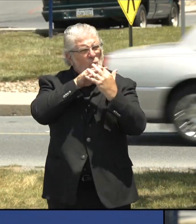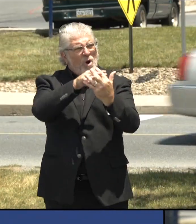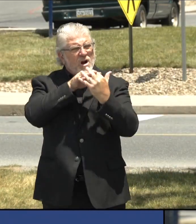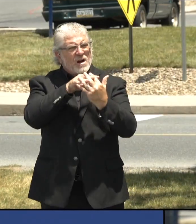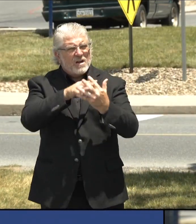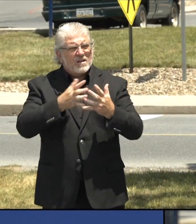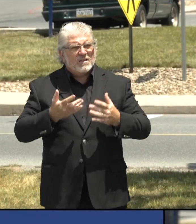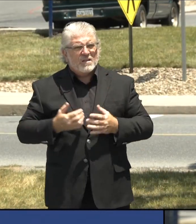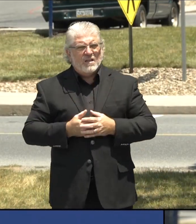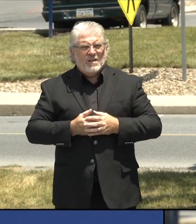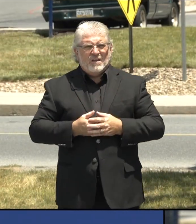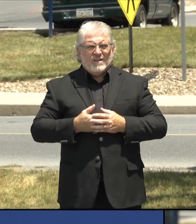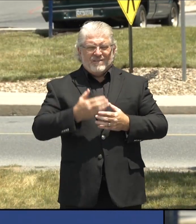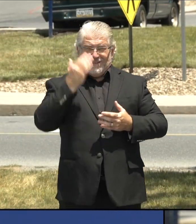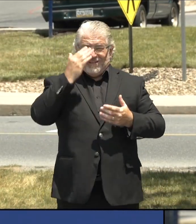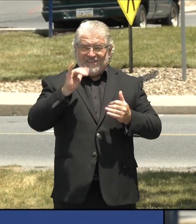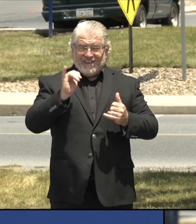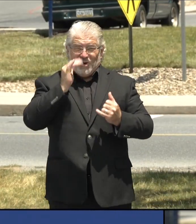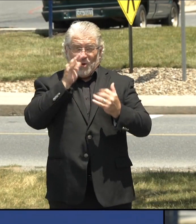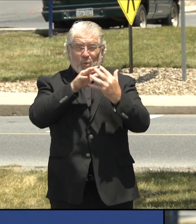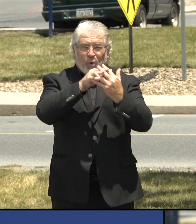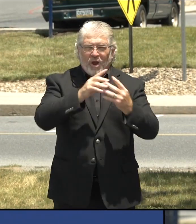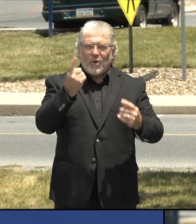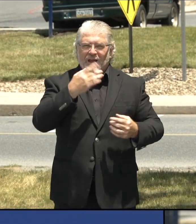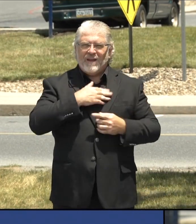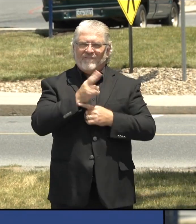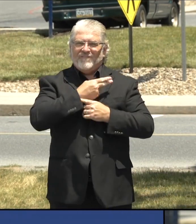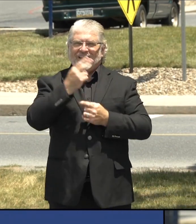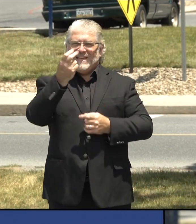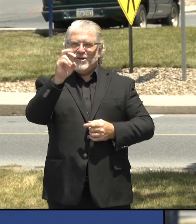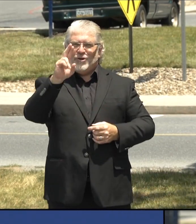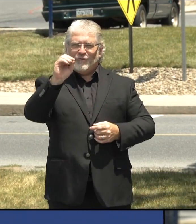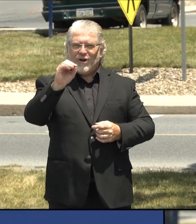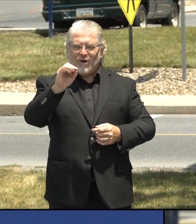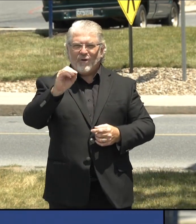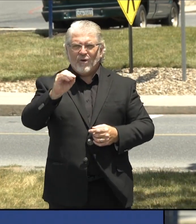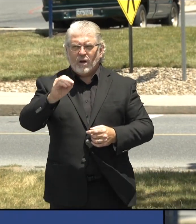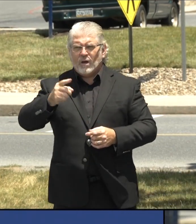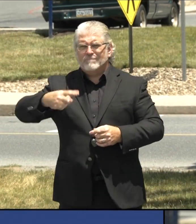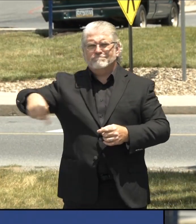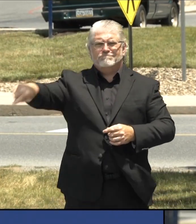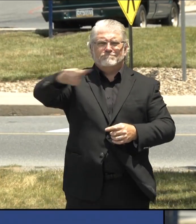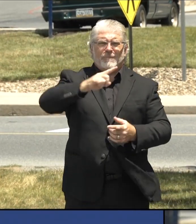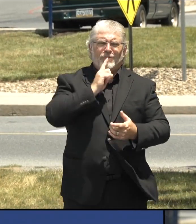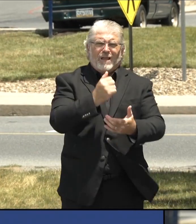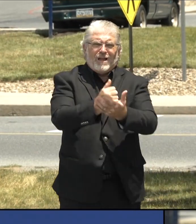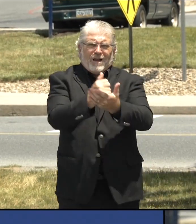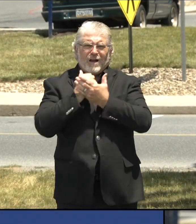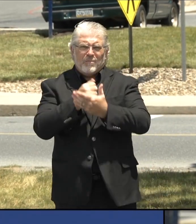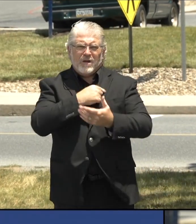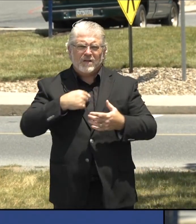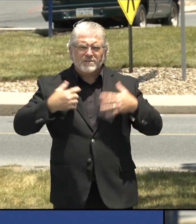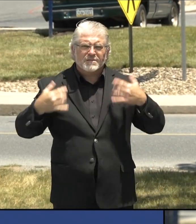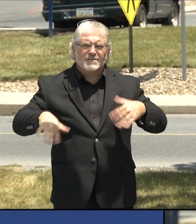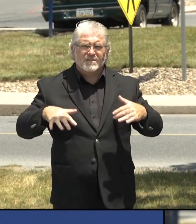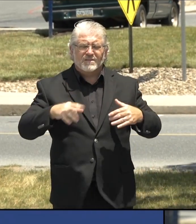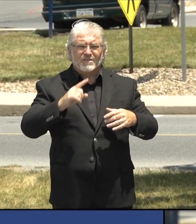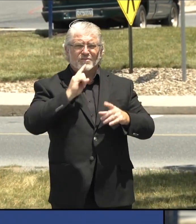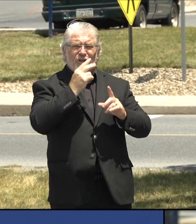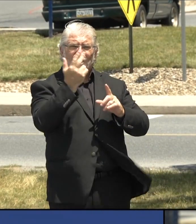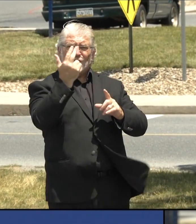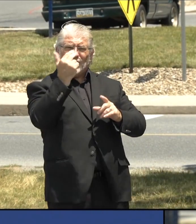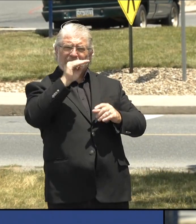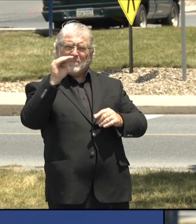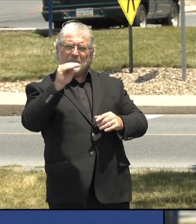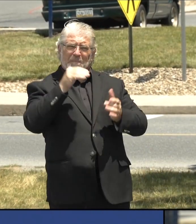when we fall. But in the end, it comes down to each one of us 13 million Pennsylvanians, each and every one of us making the right